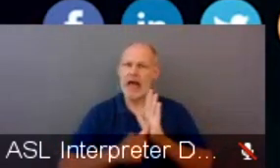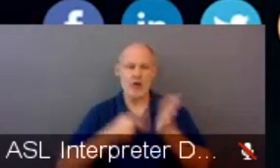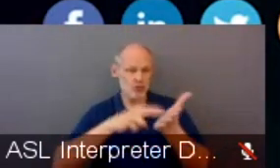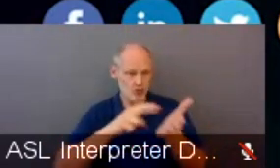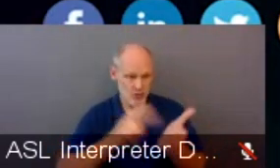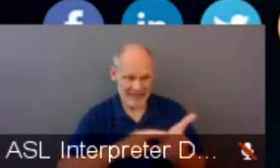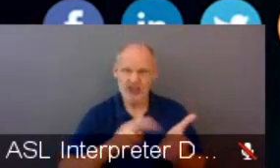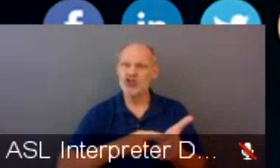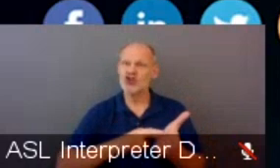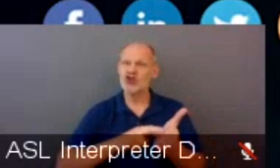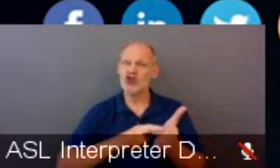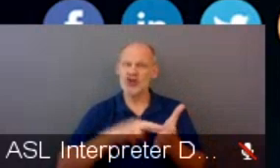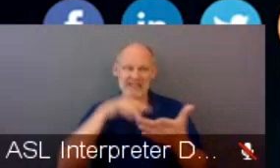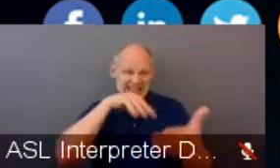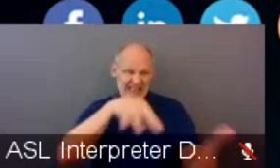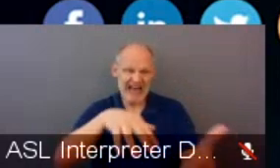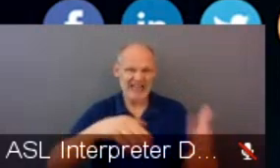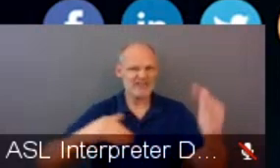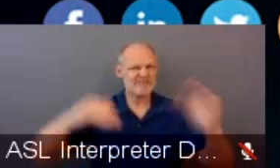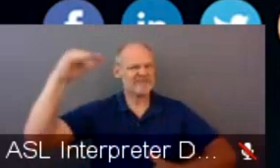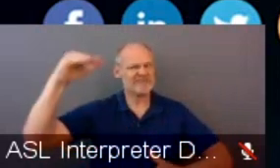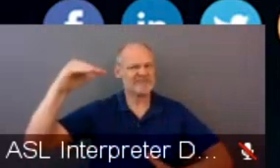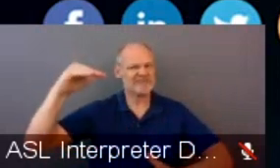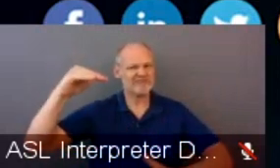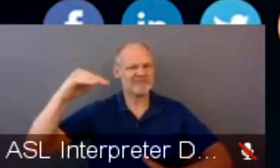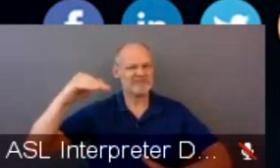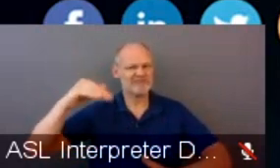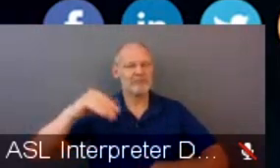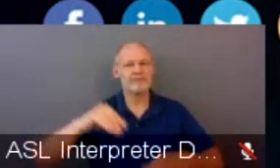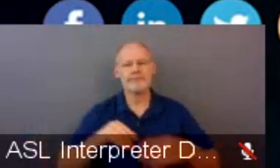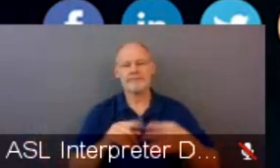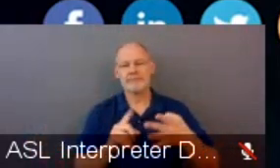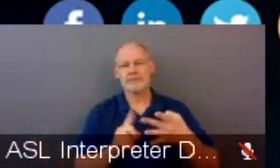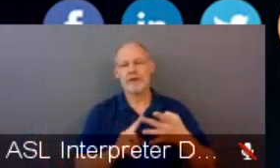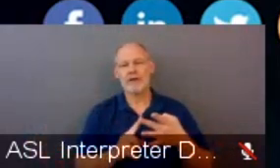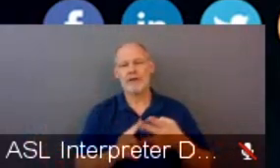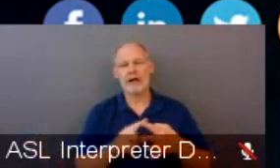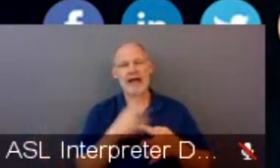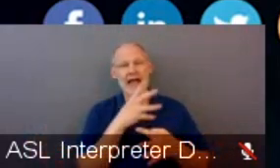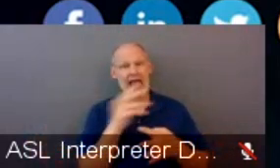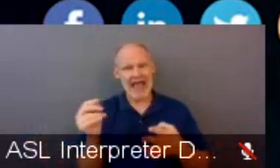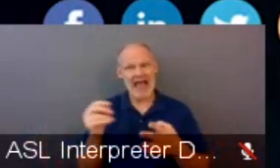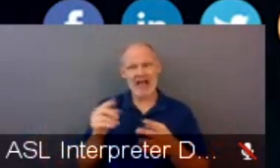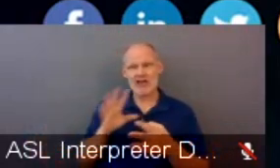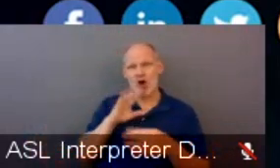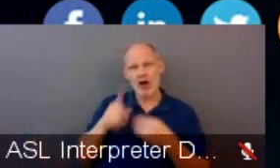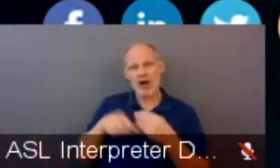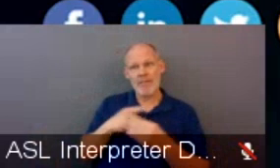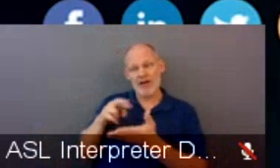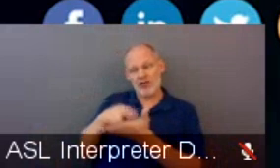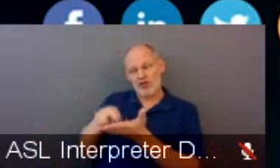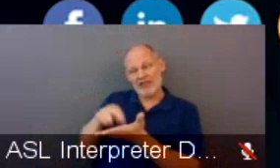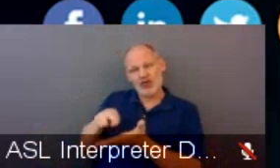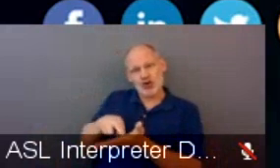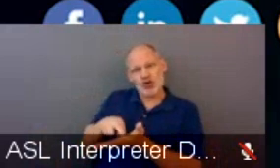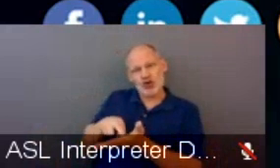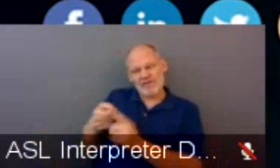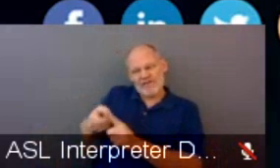and also lifting up the research that is done by underrepresented minority scientists.